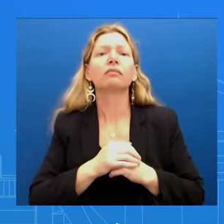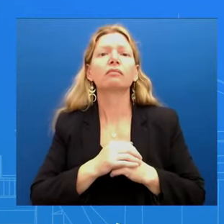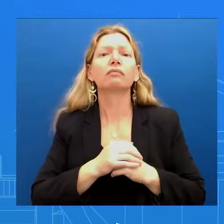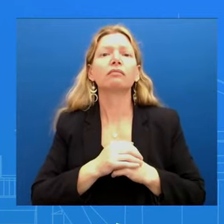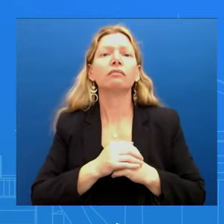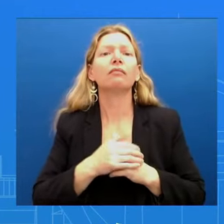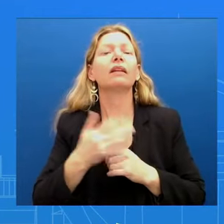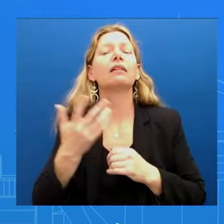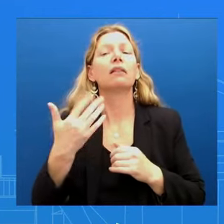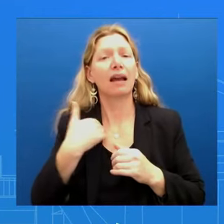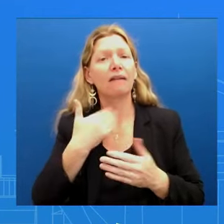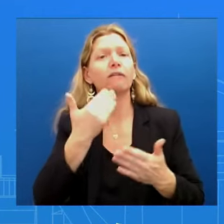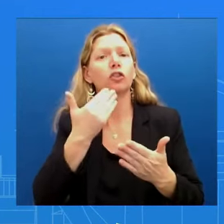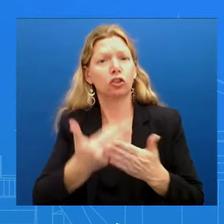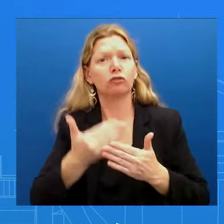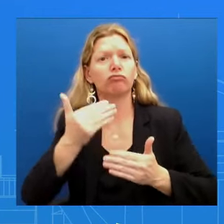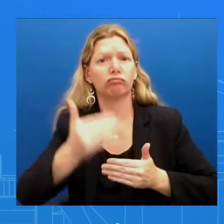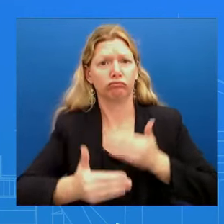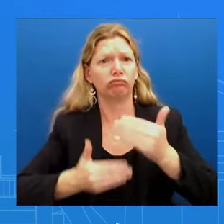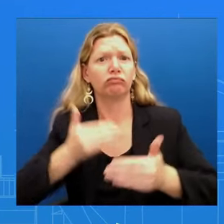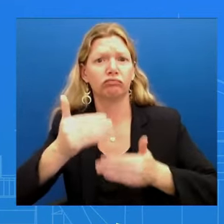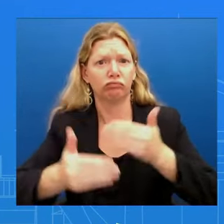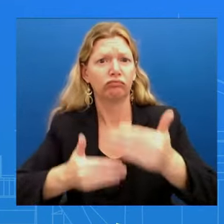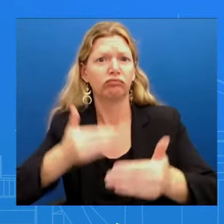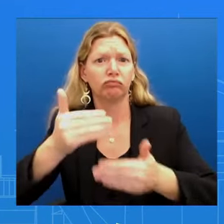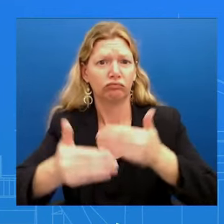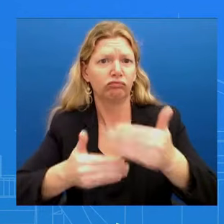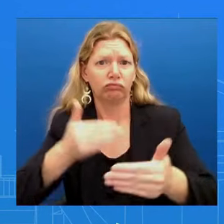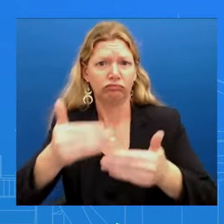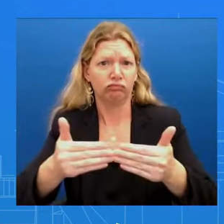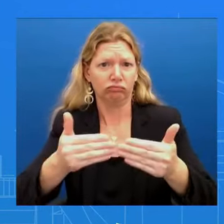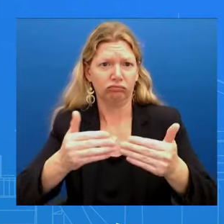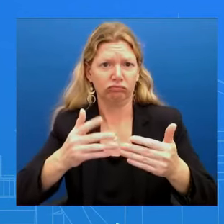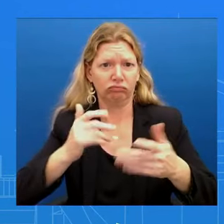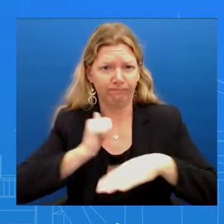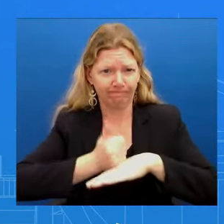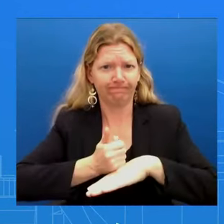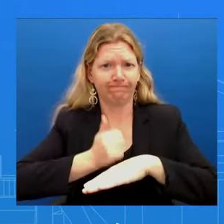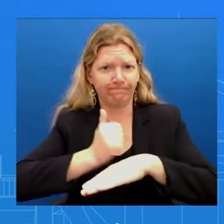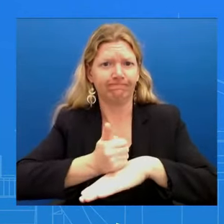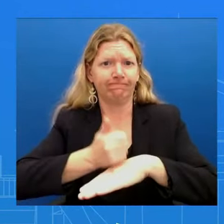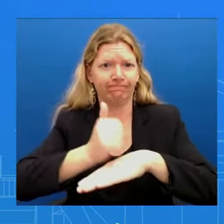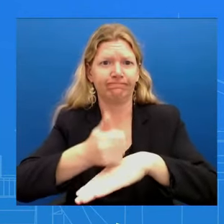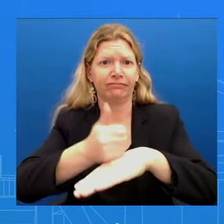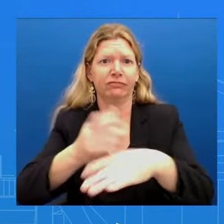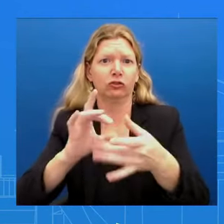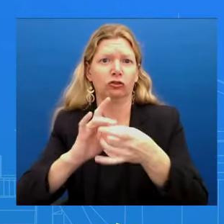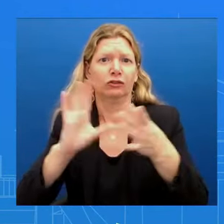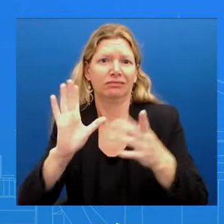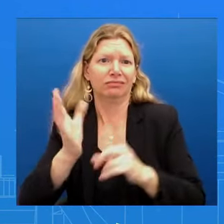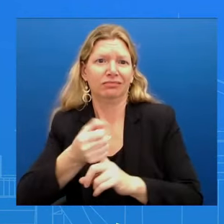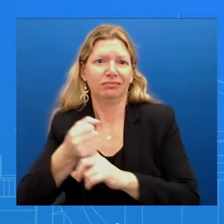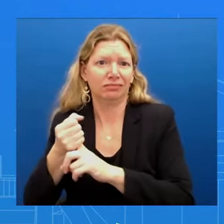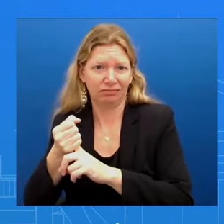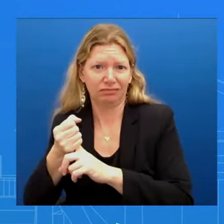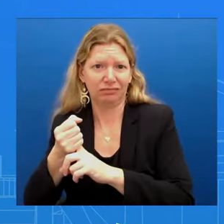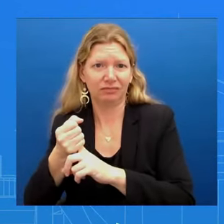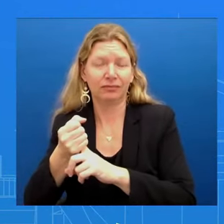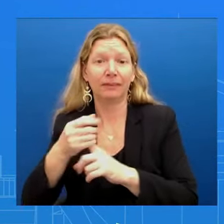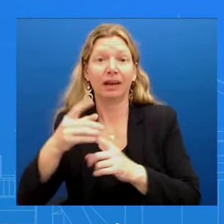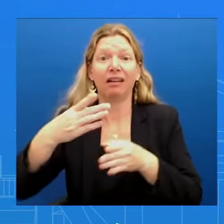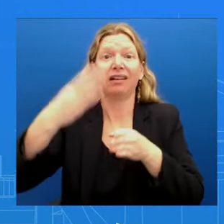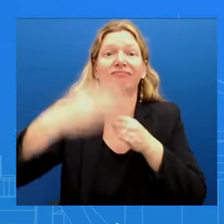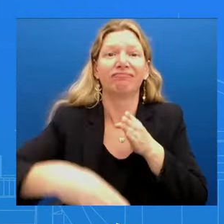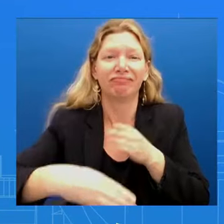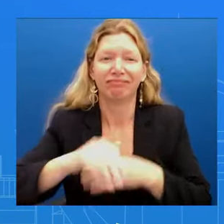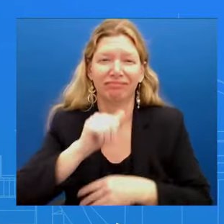extended pause and getting all the hostages out But it's not done and nothing is really negotiated until everything is negotiated and those conversations are ongoing